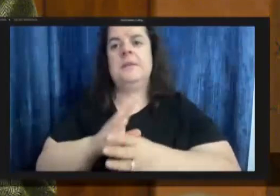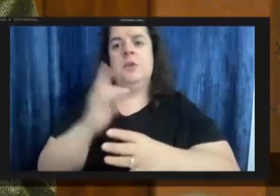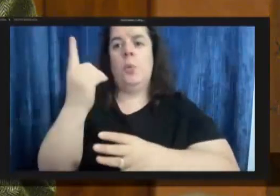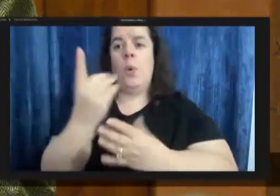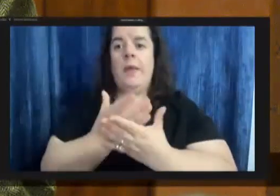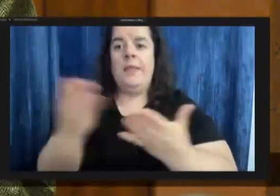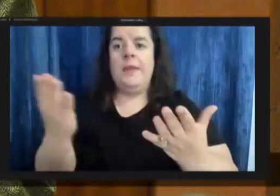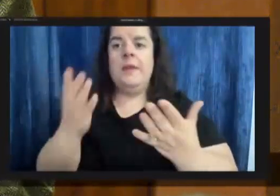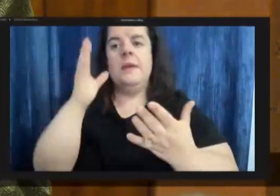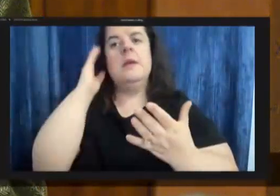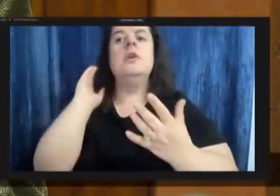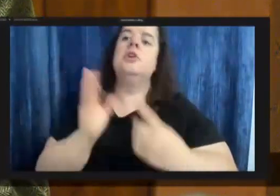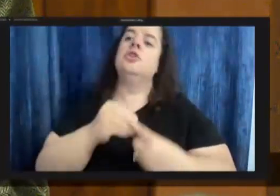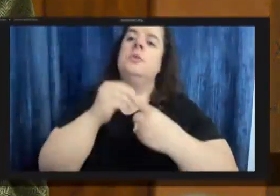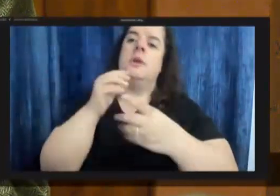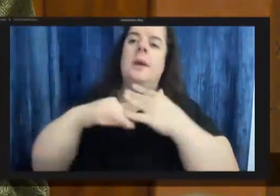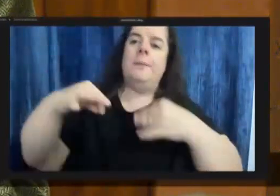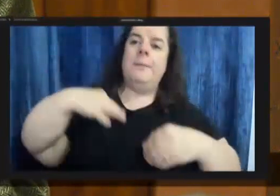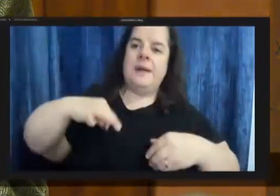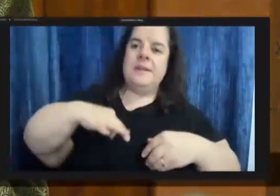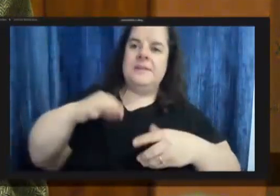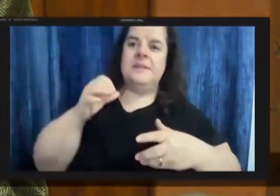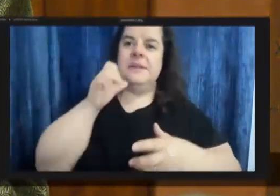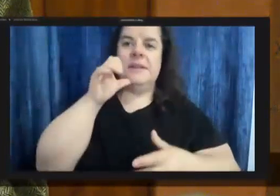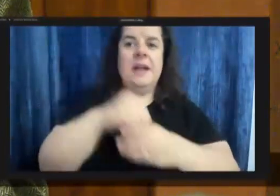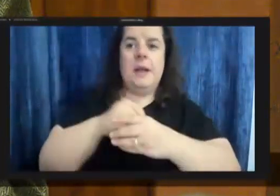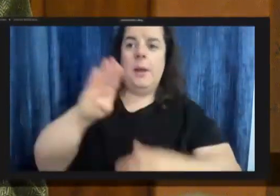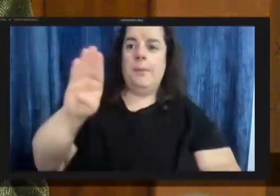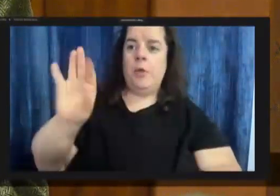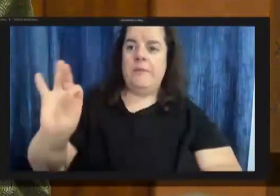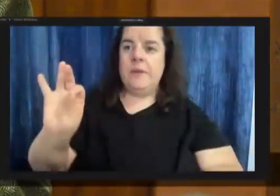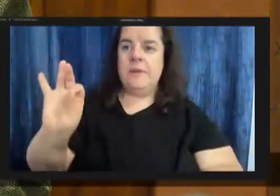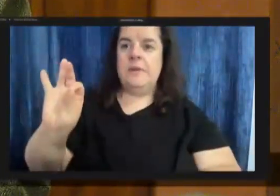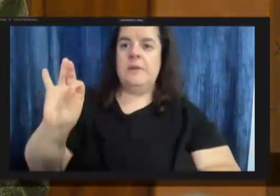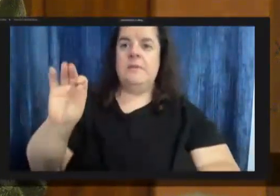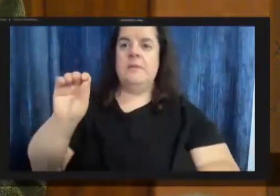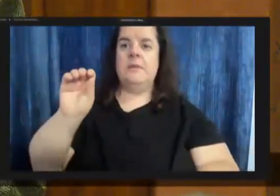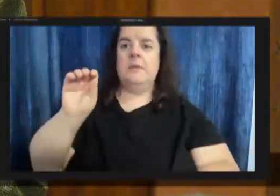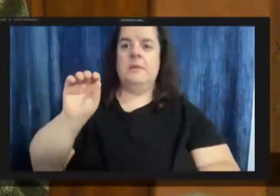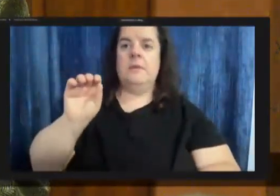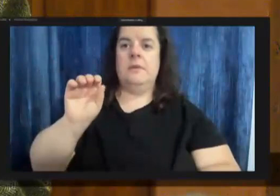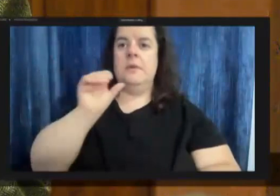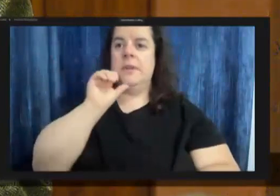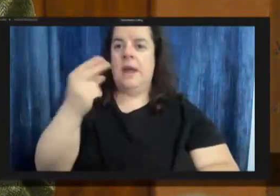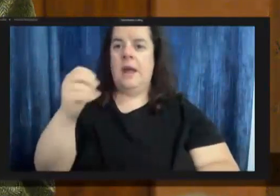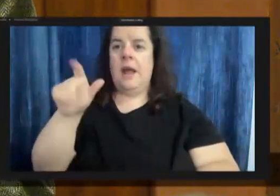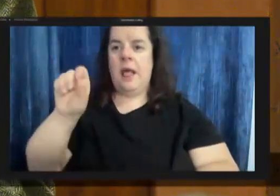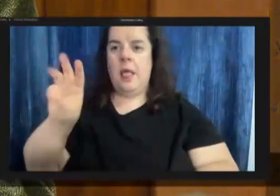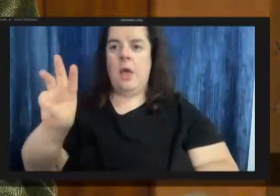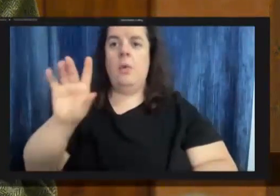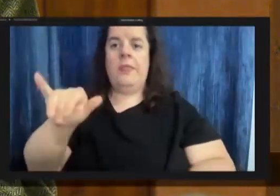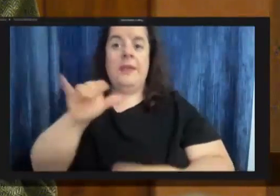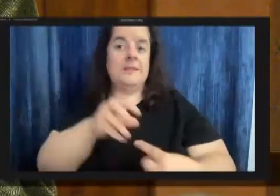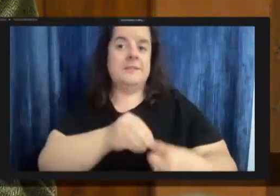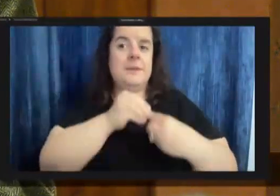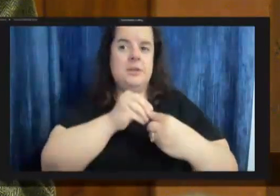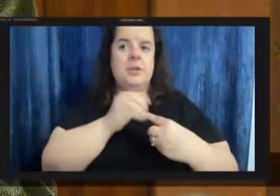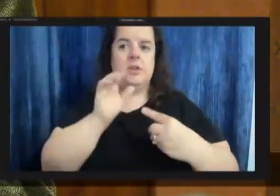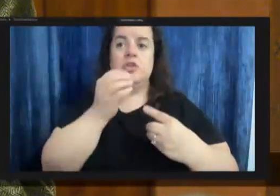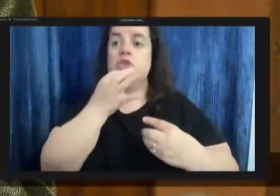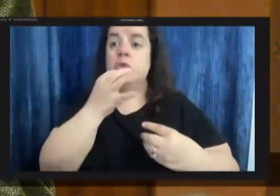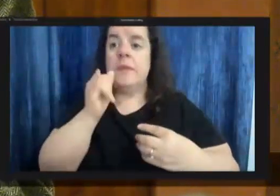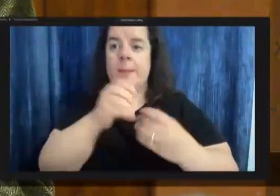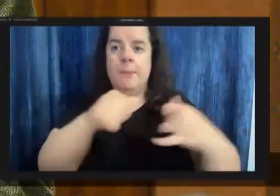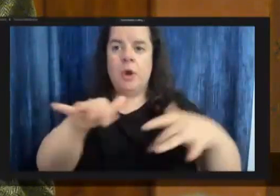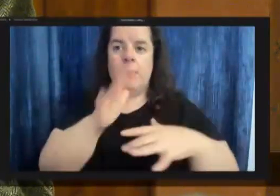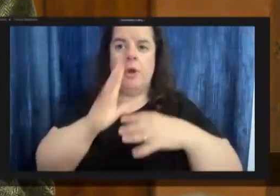unique in pittsburgh is it's not in bloomfield or panther hollow so that's kind of unusual and soon this property is going to be added